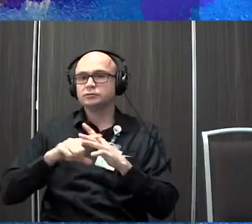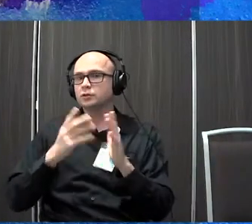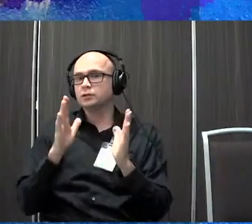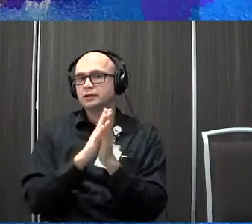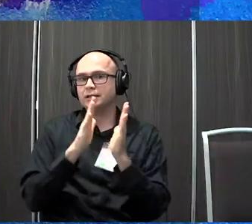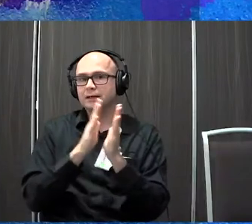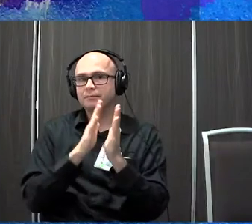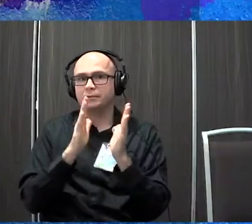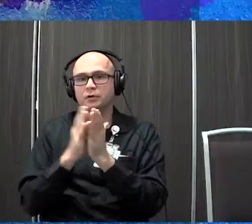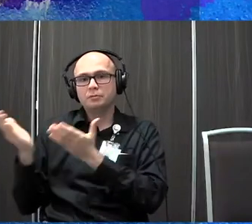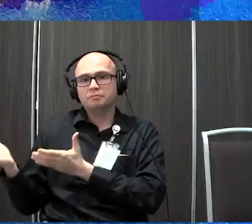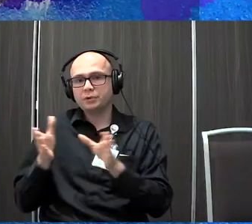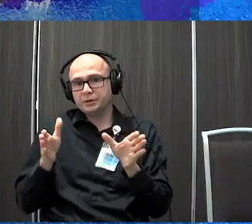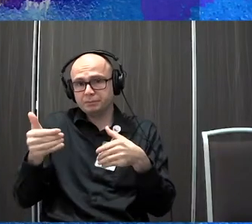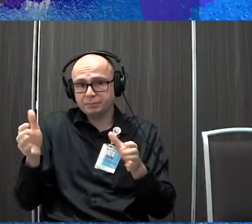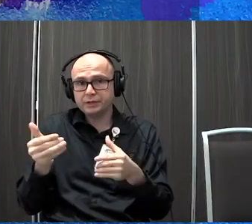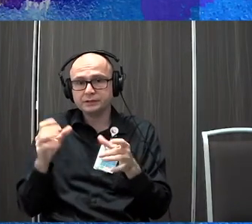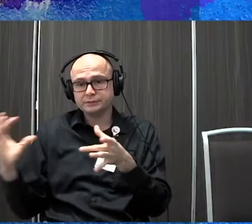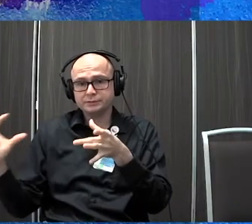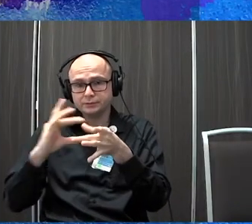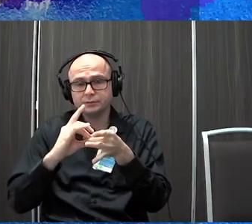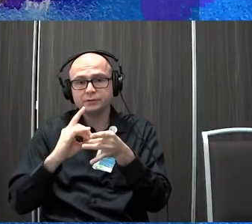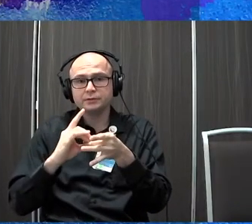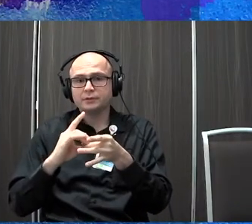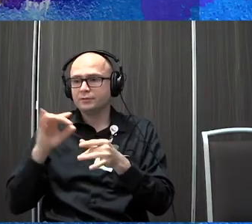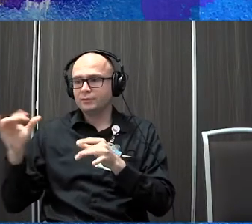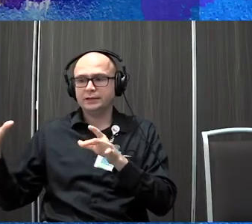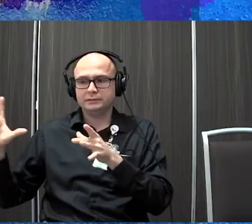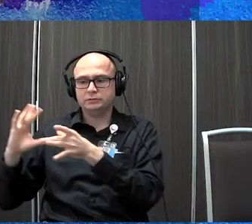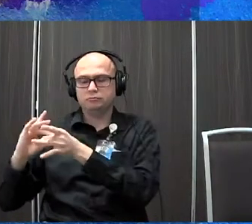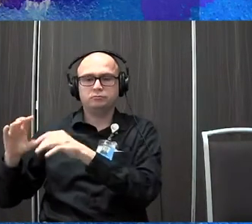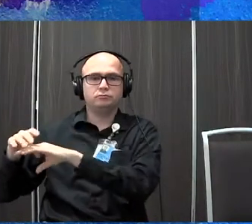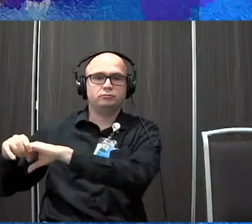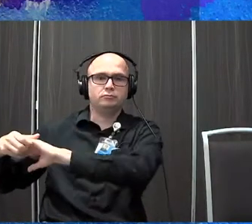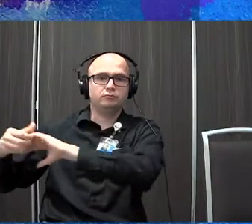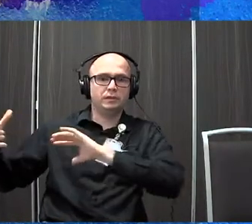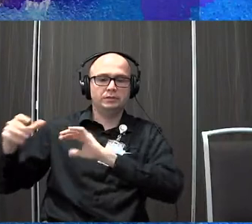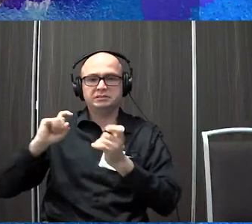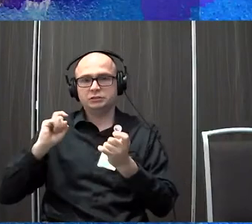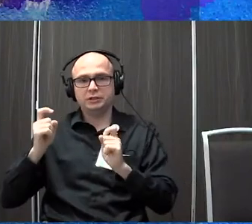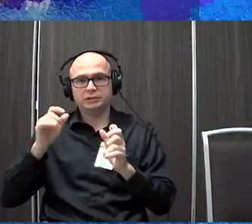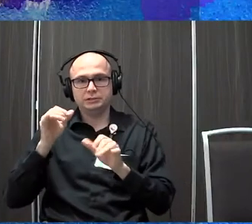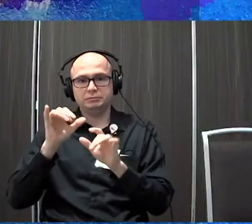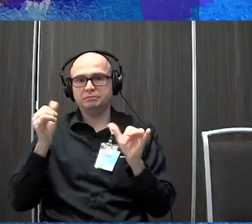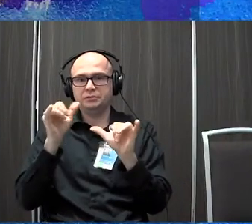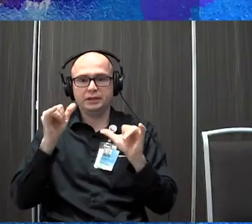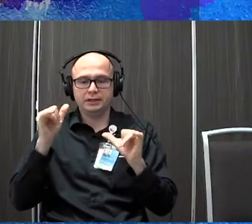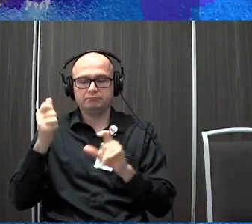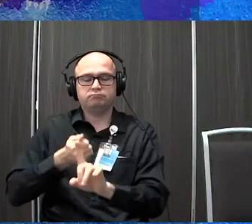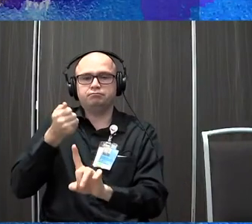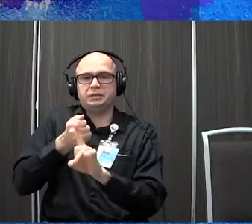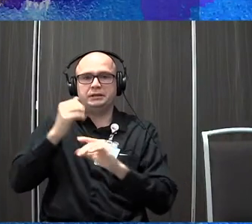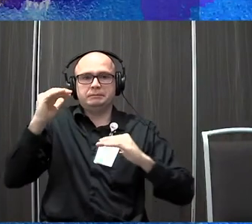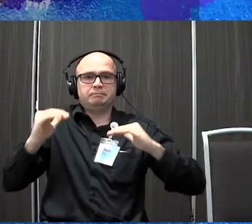bring, you know, bring blocks together, things along that line. Just that little change in, in play, you know, can affect their balance and how